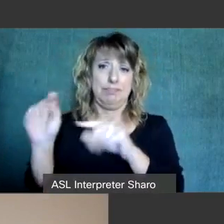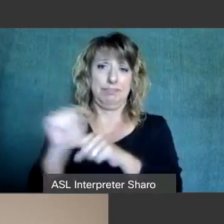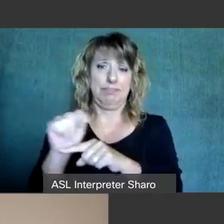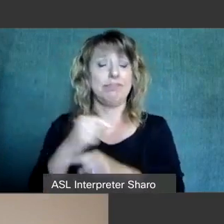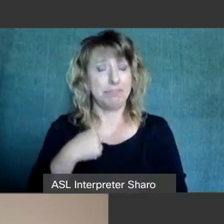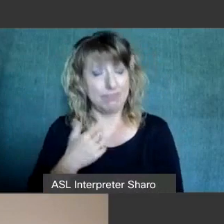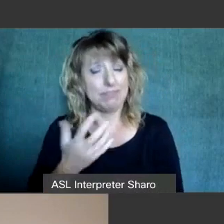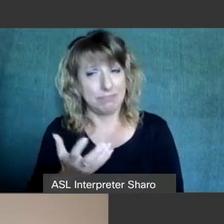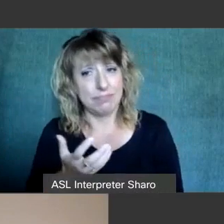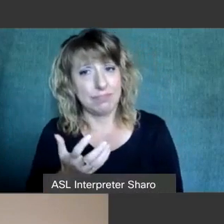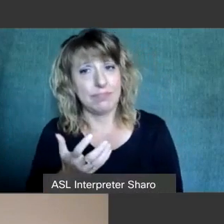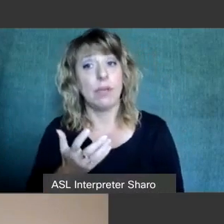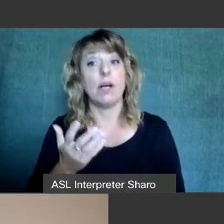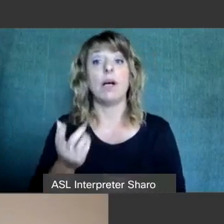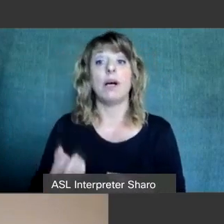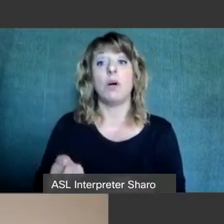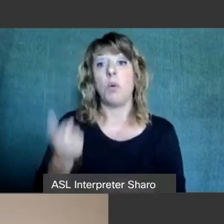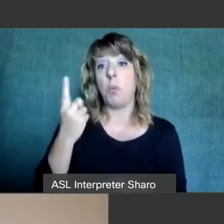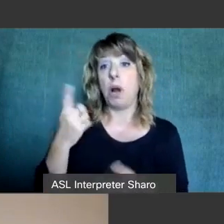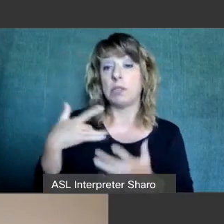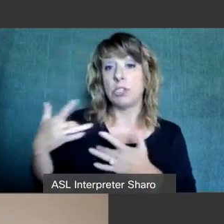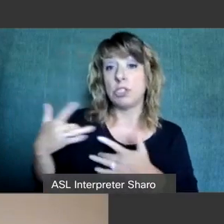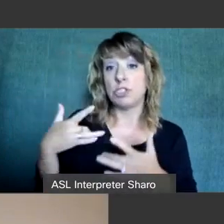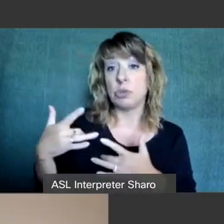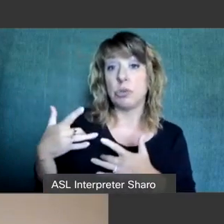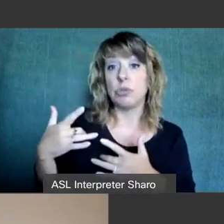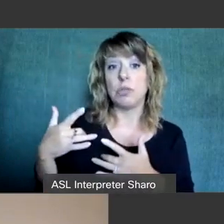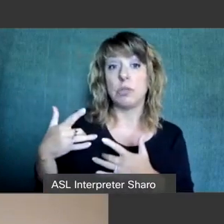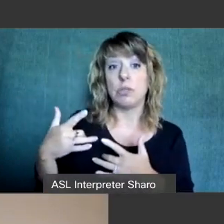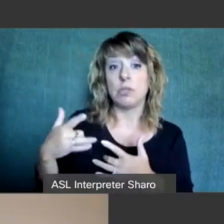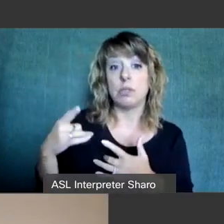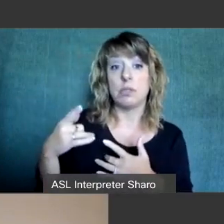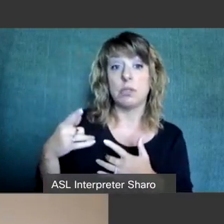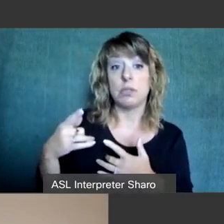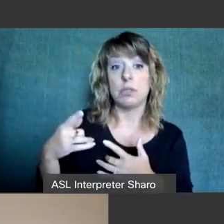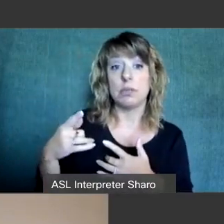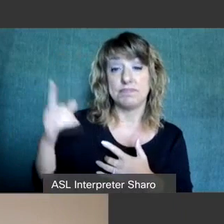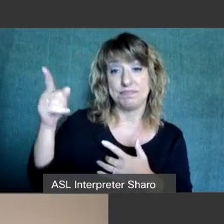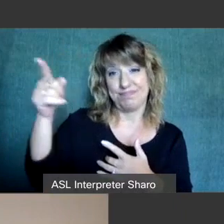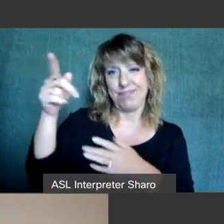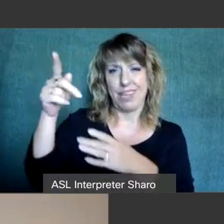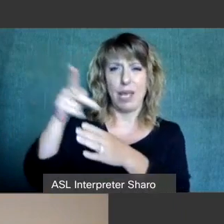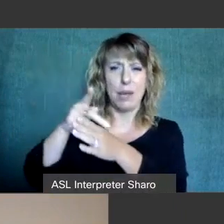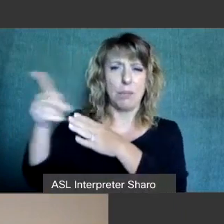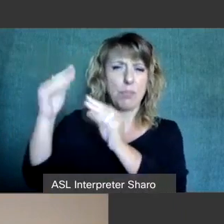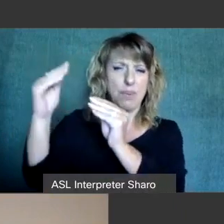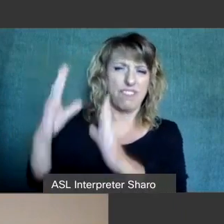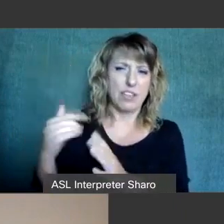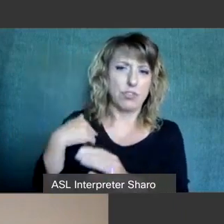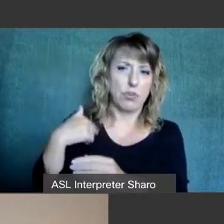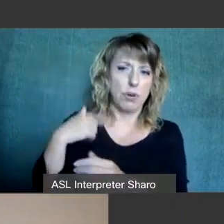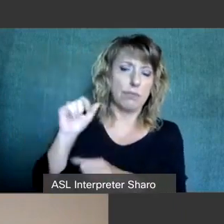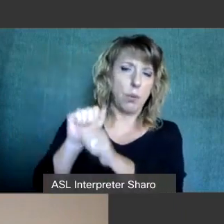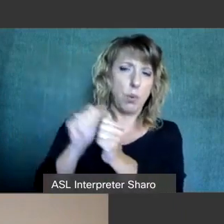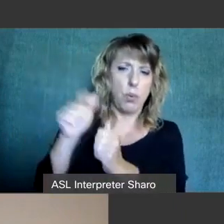one of the concerns that was raised to me by um a professor that we've worked with uh